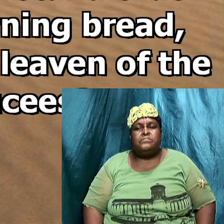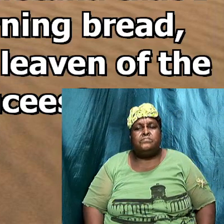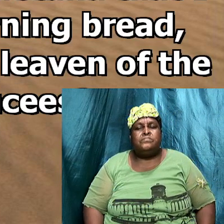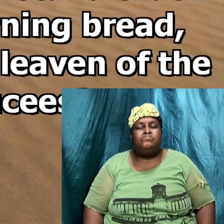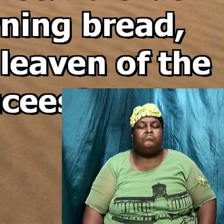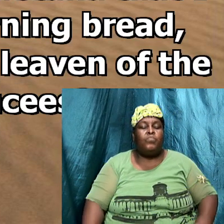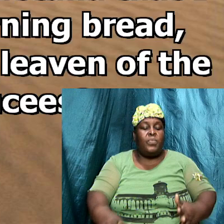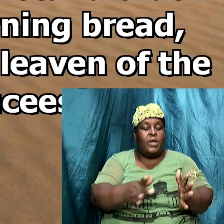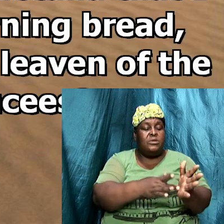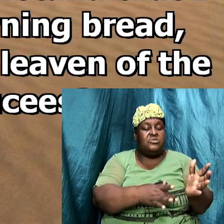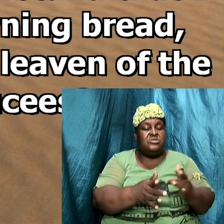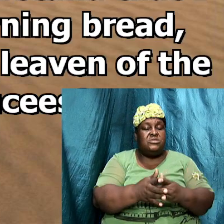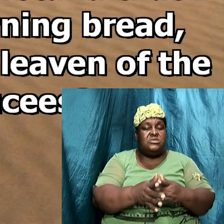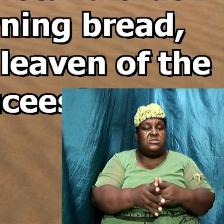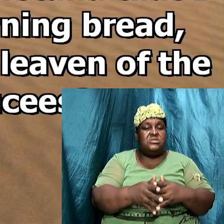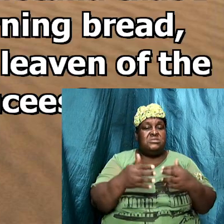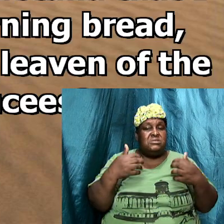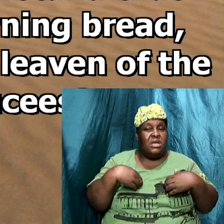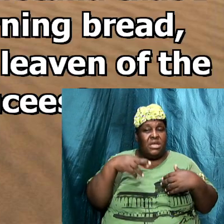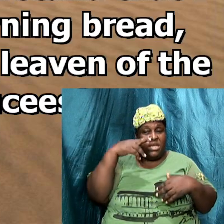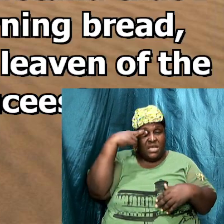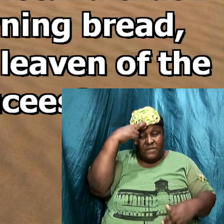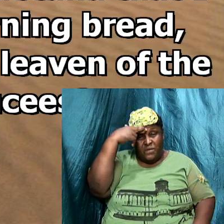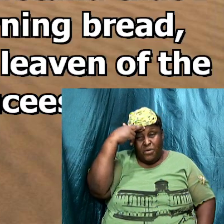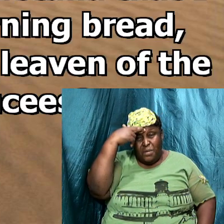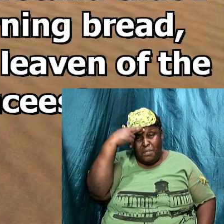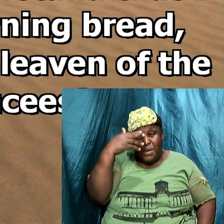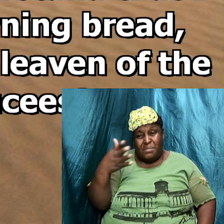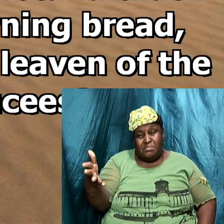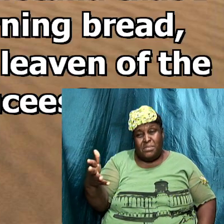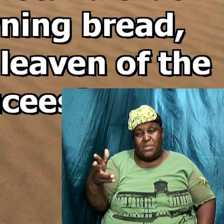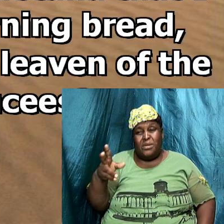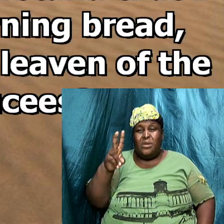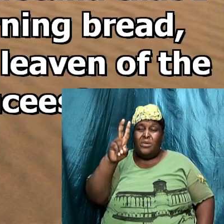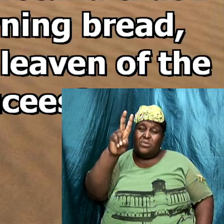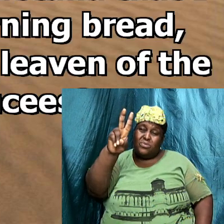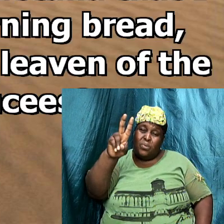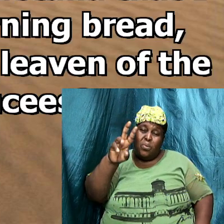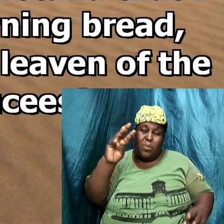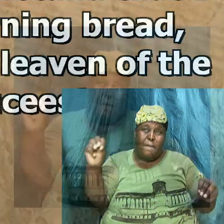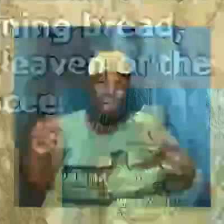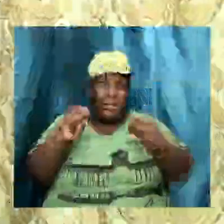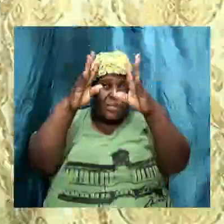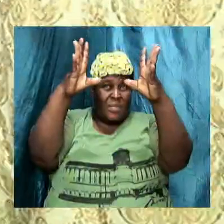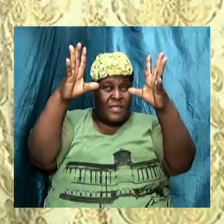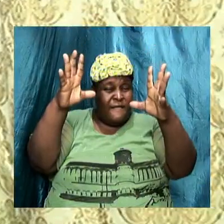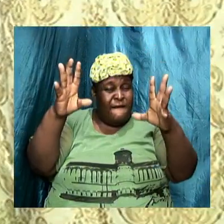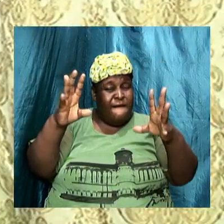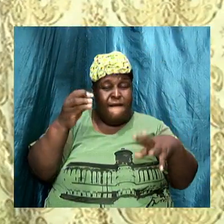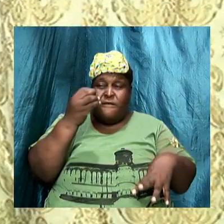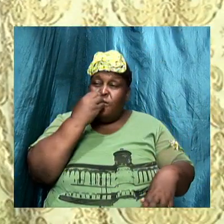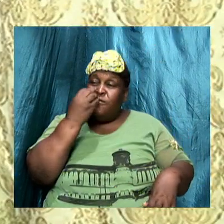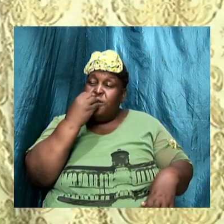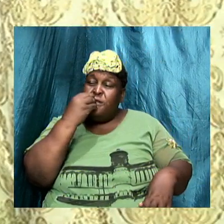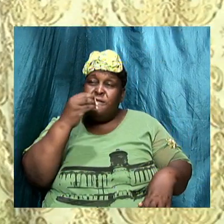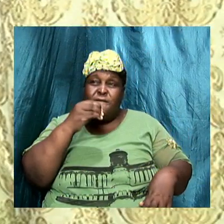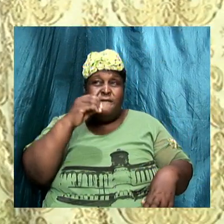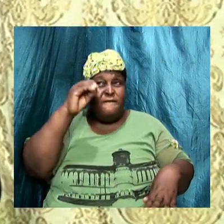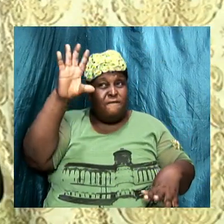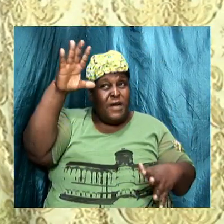Jesus had to remind them about the two miracles of feeding five thousand and the four thousand